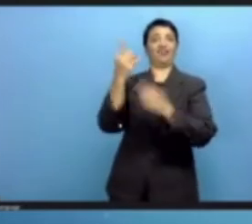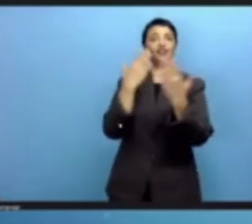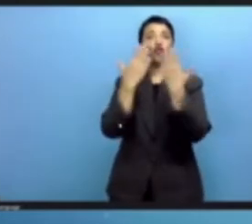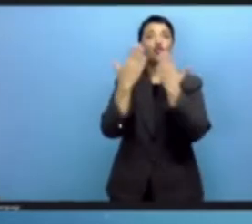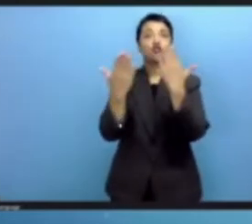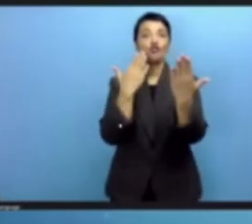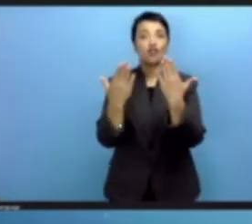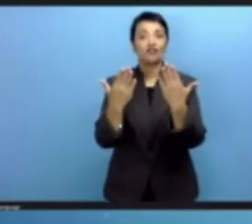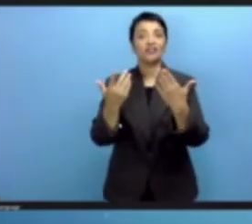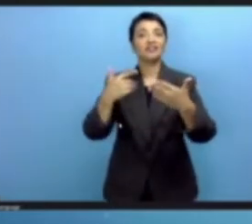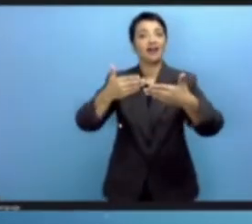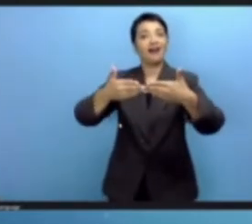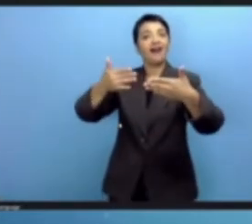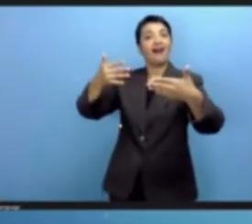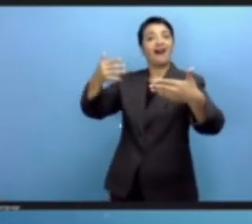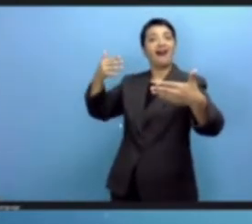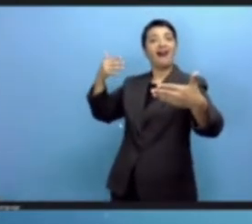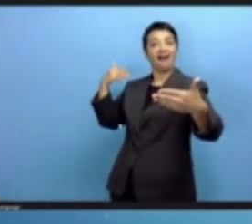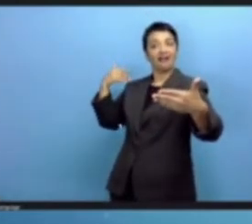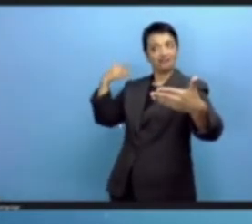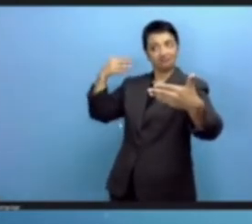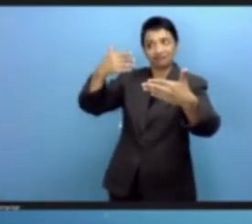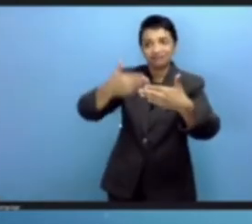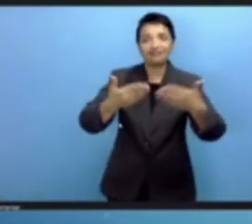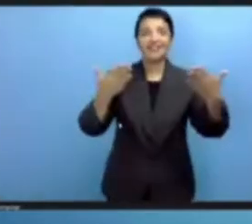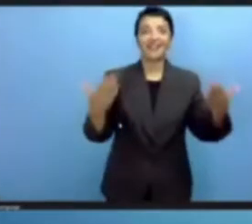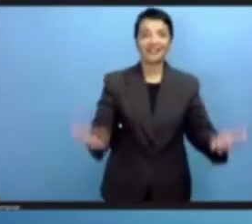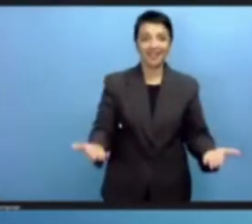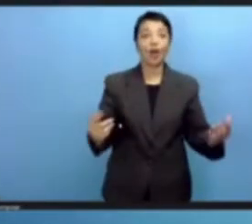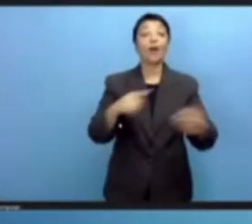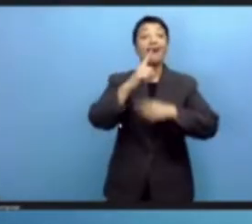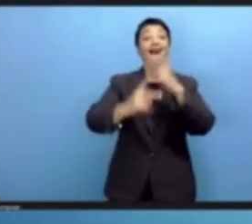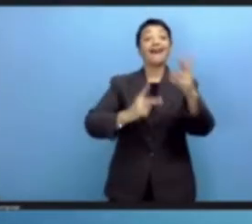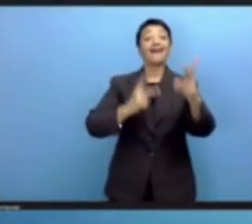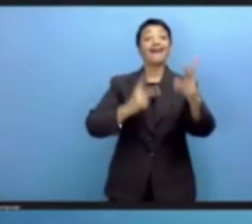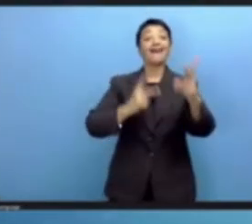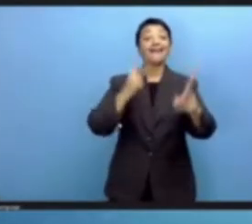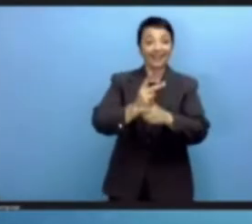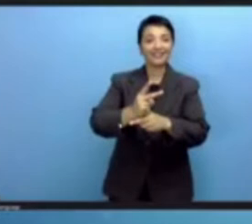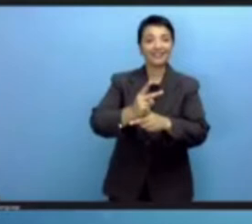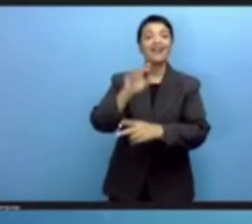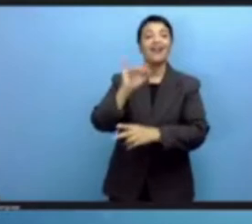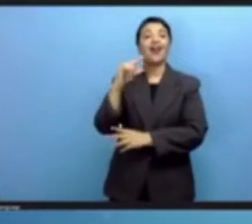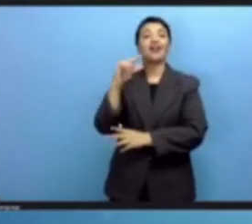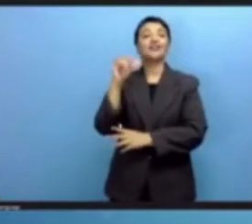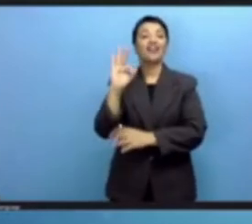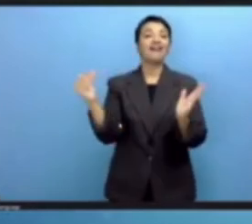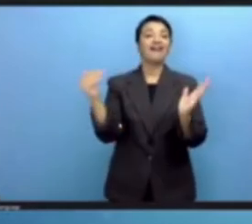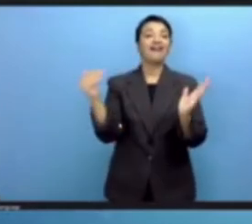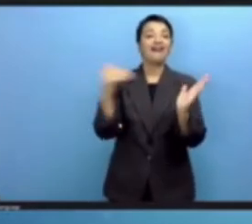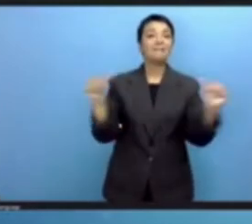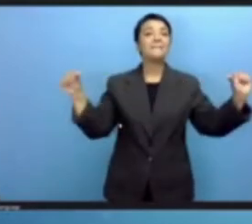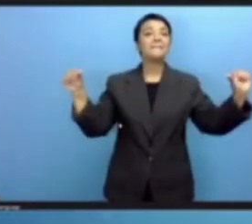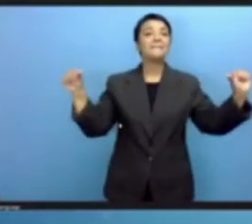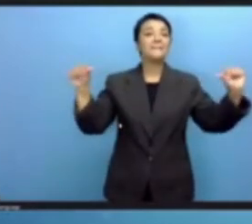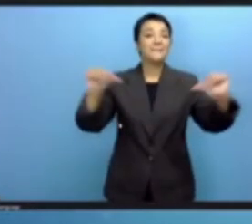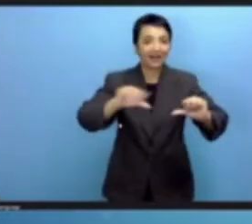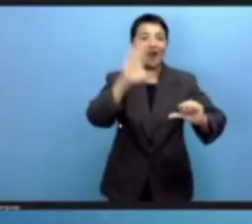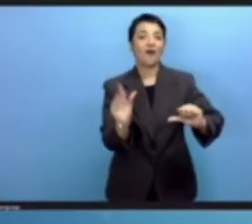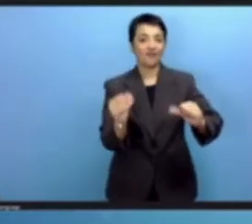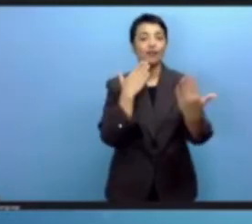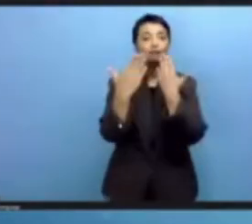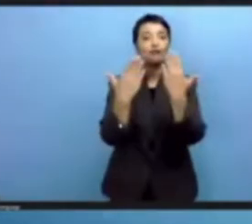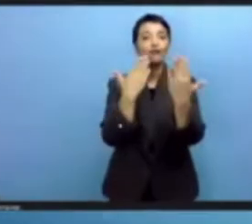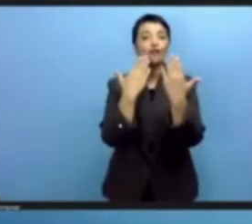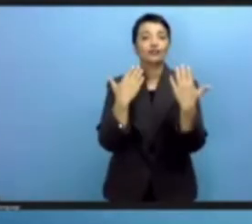lane and it's great that IJF is now coming back to Africa and it's also great to see the